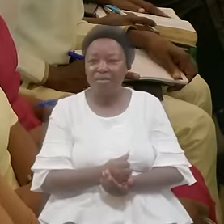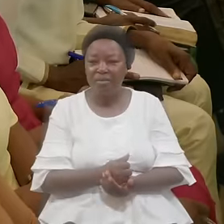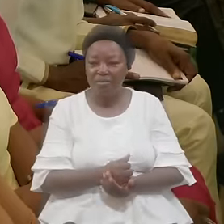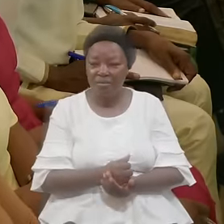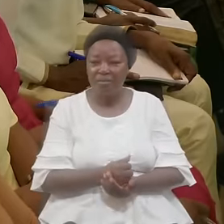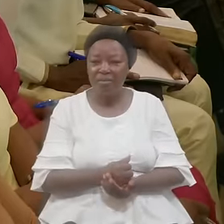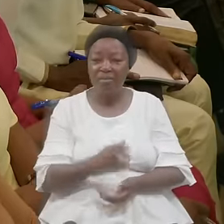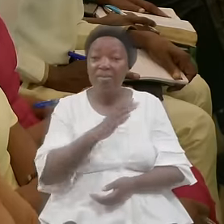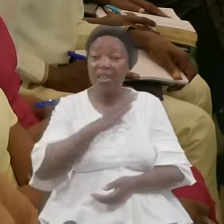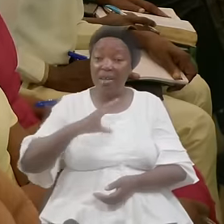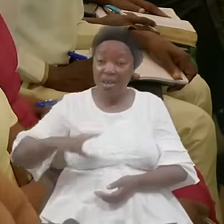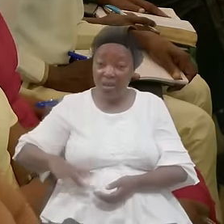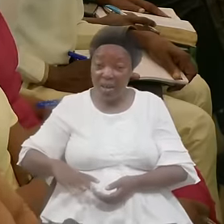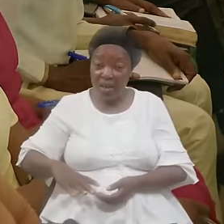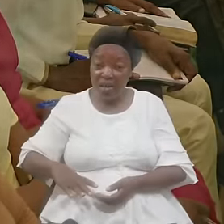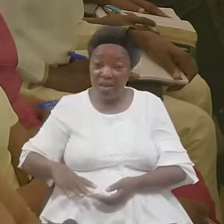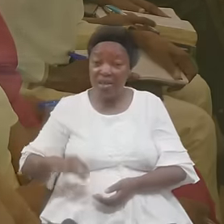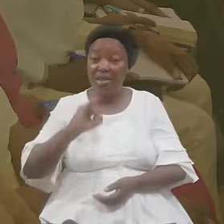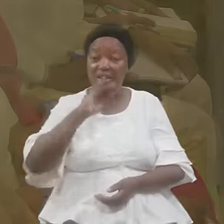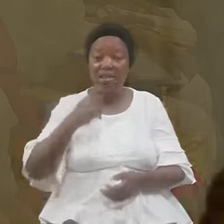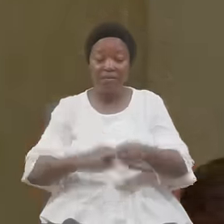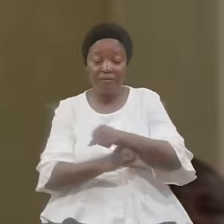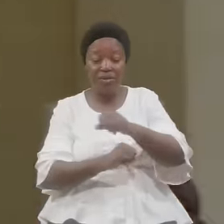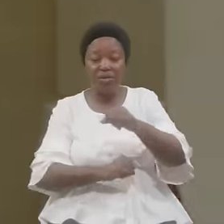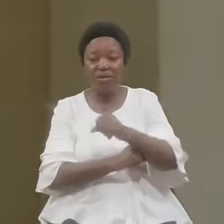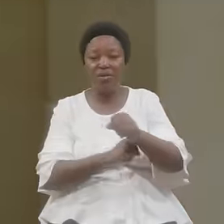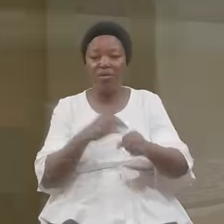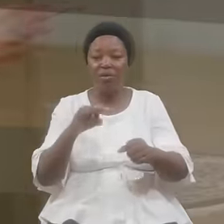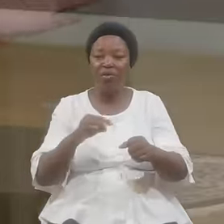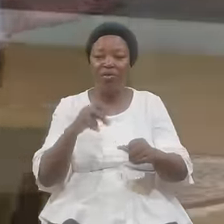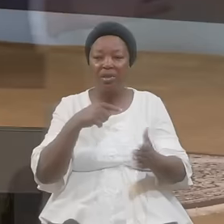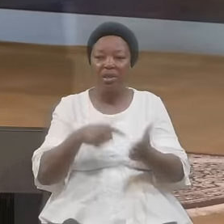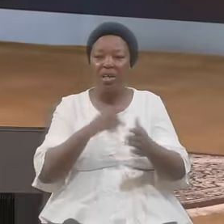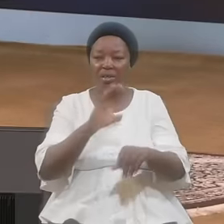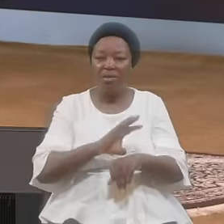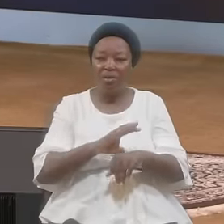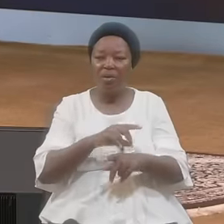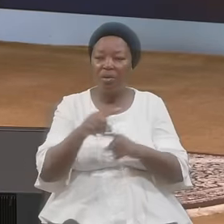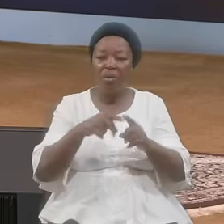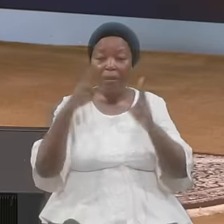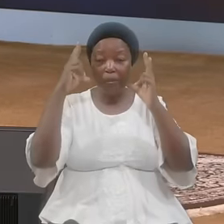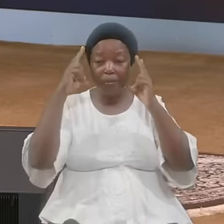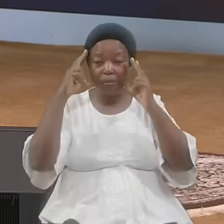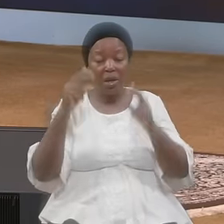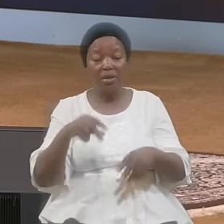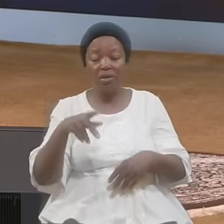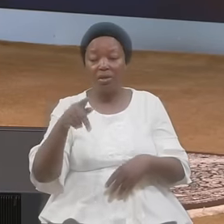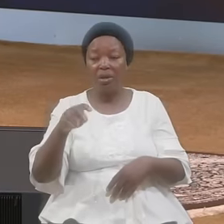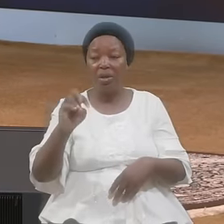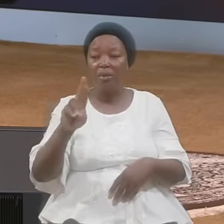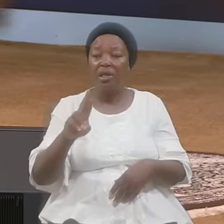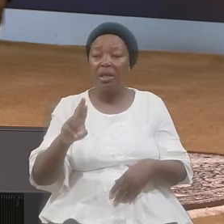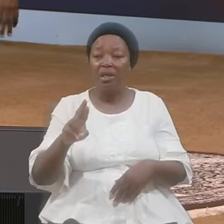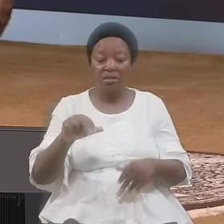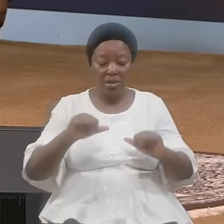Christ Is The Foundation When Peter Denied